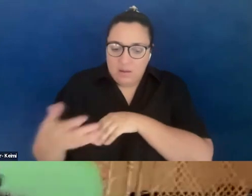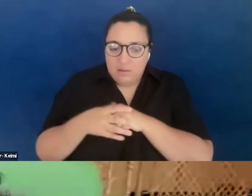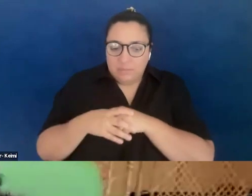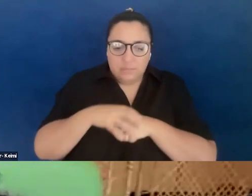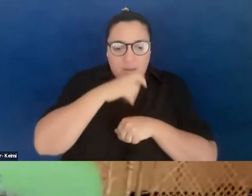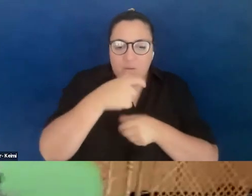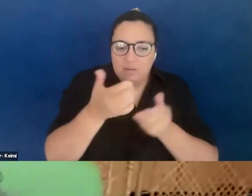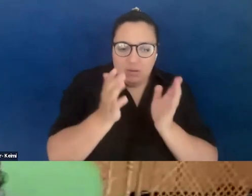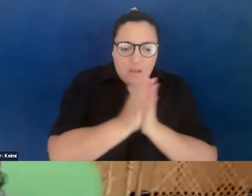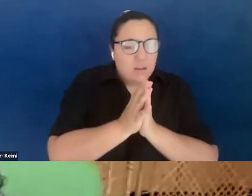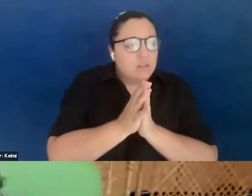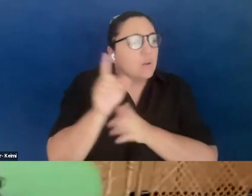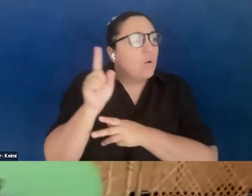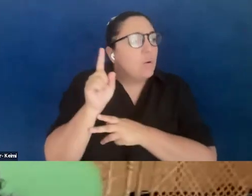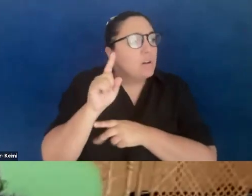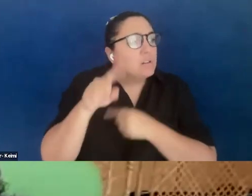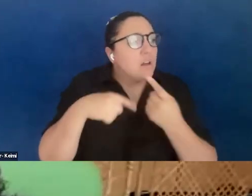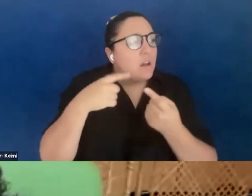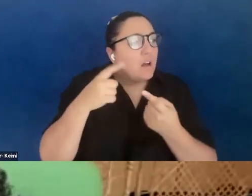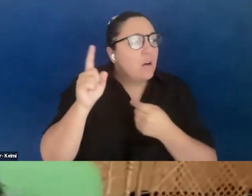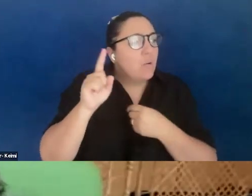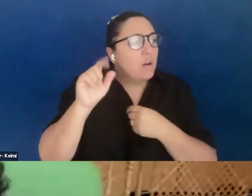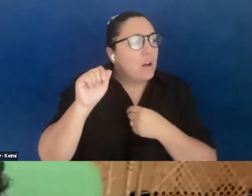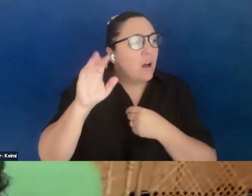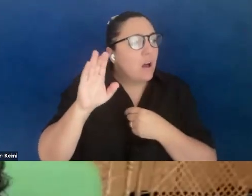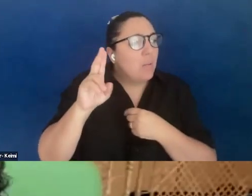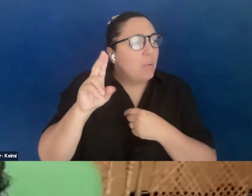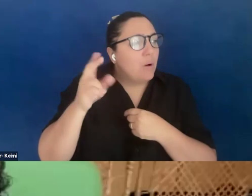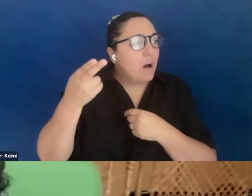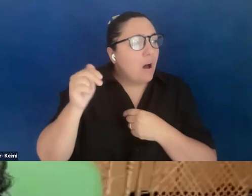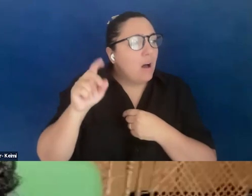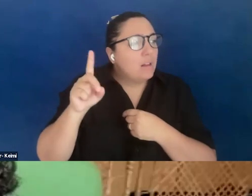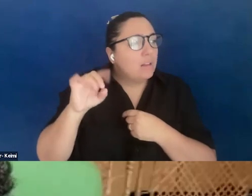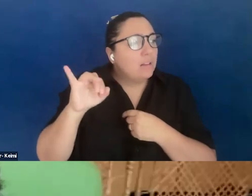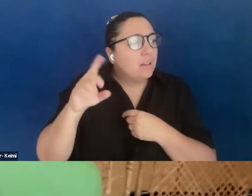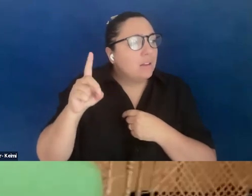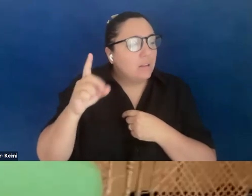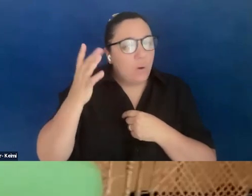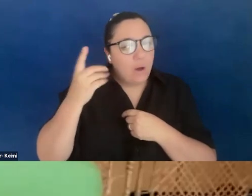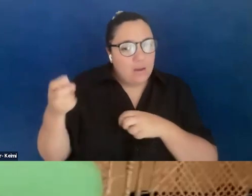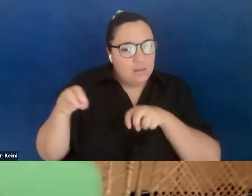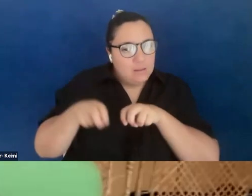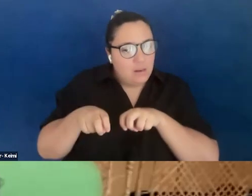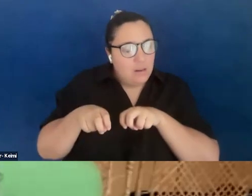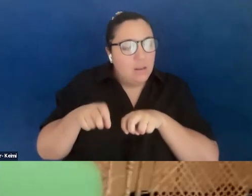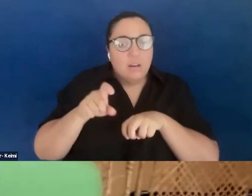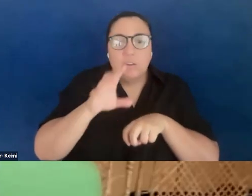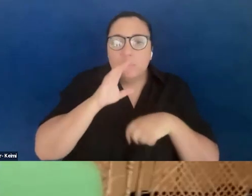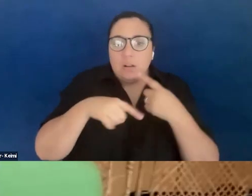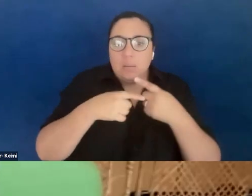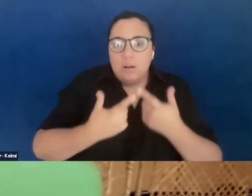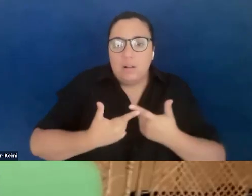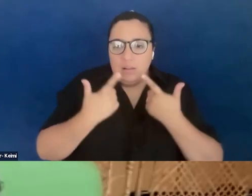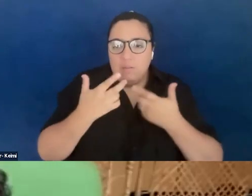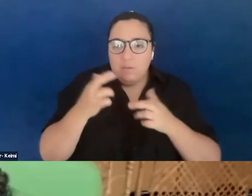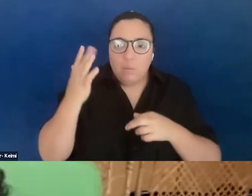where is Abu Fadi? Because he will be there beside me. I need to talk about living room, because I need to talk about home.